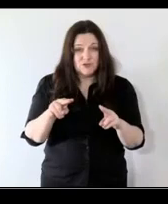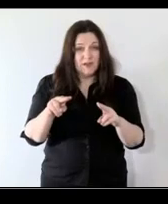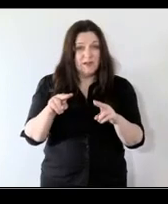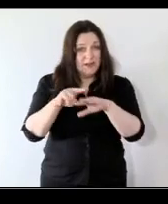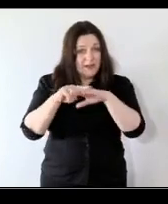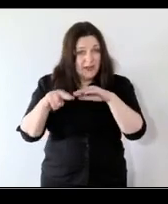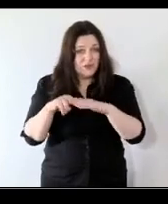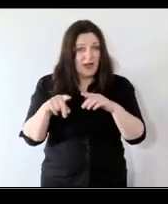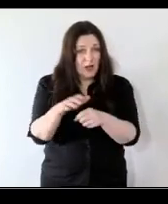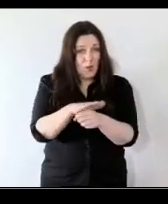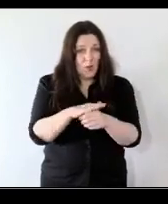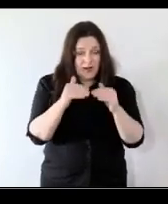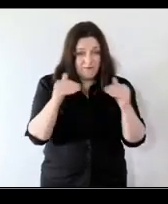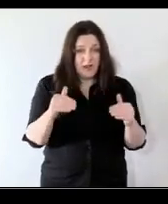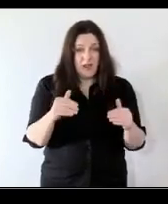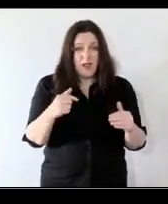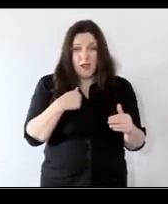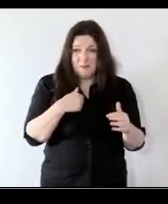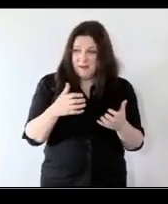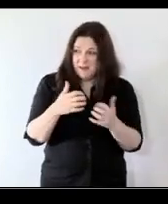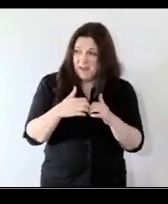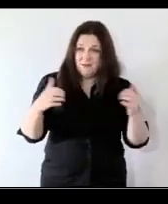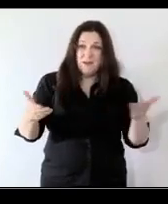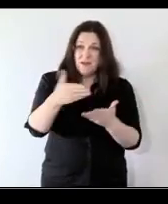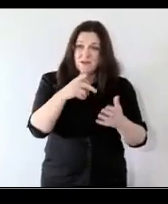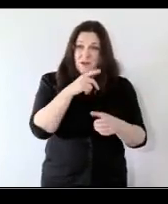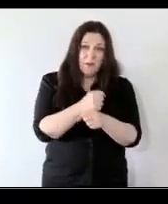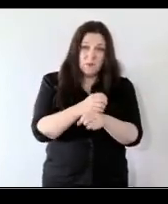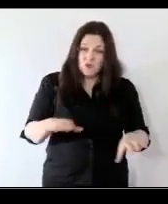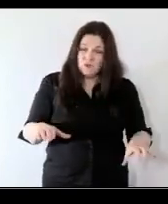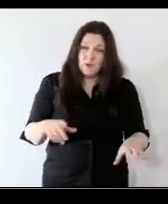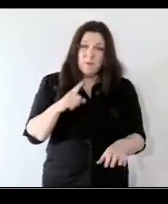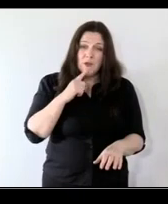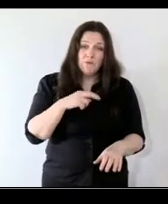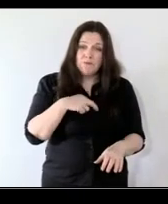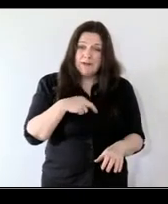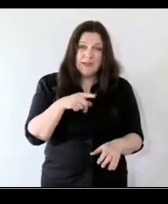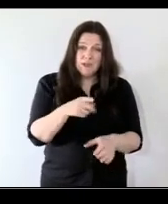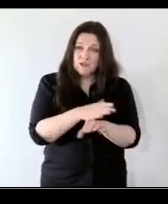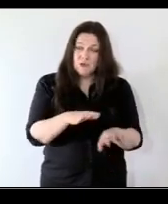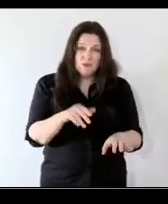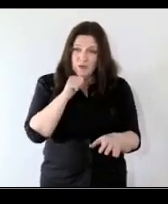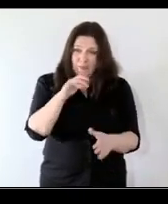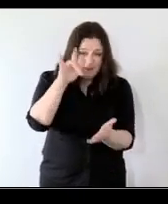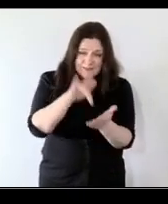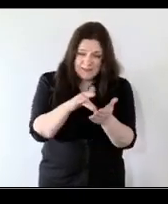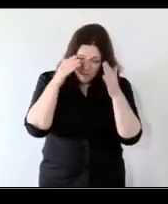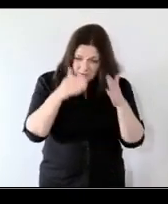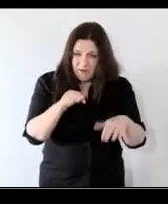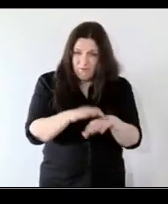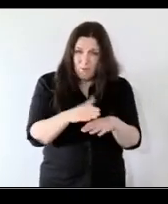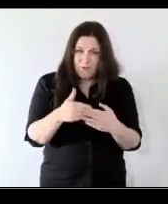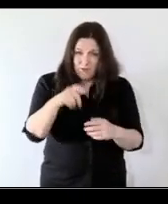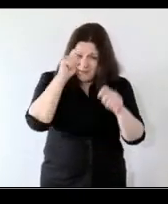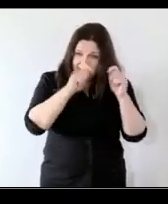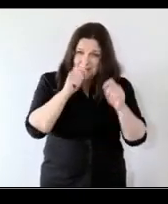level i'm in arenas where people are talking about children but actually children are not at the center of what that